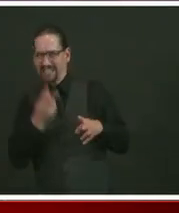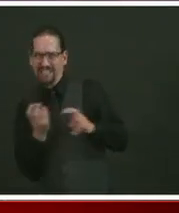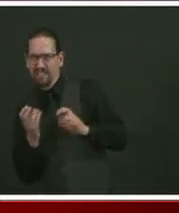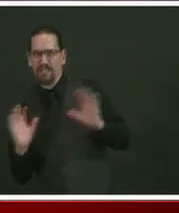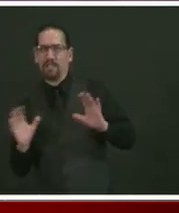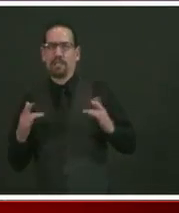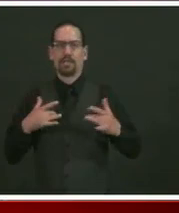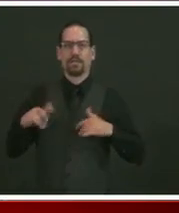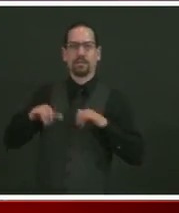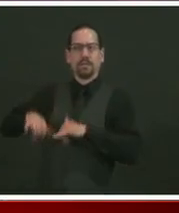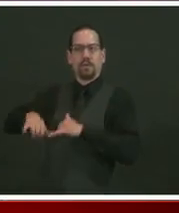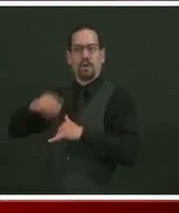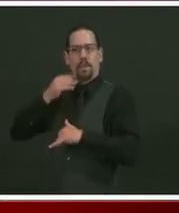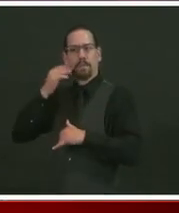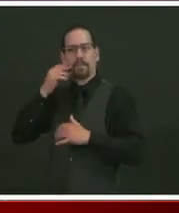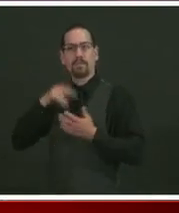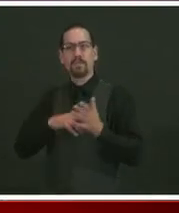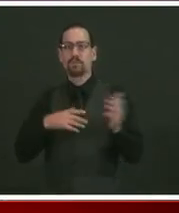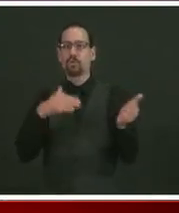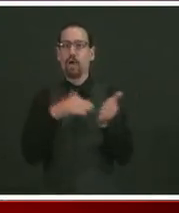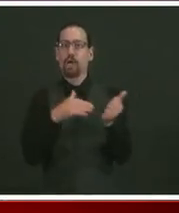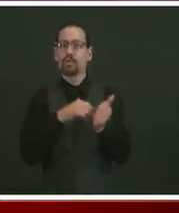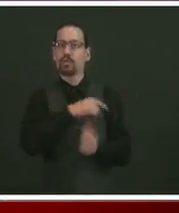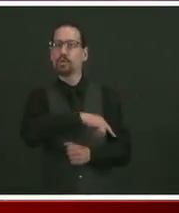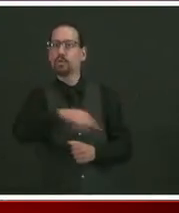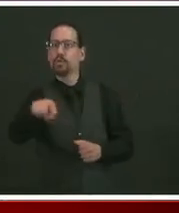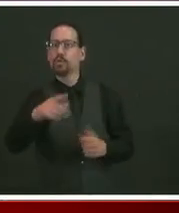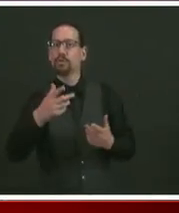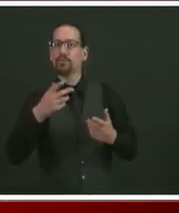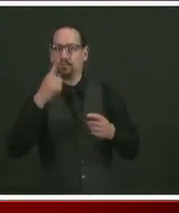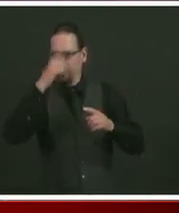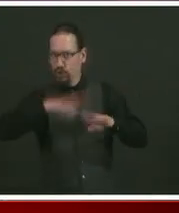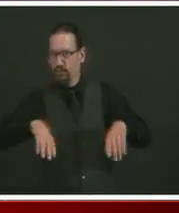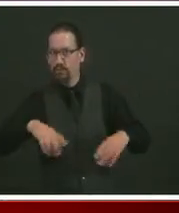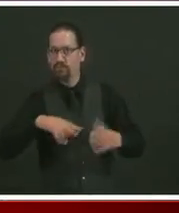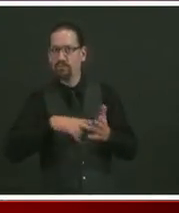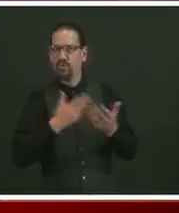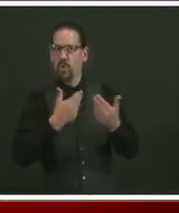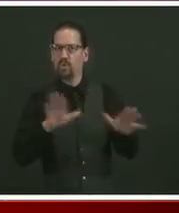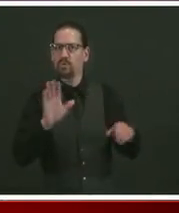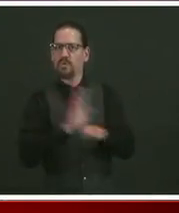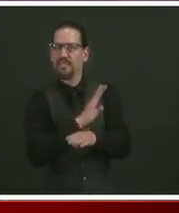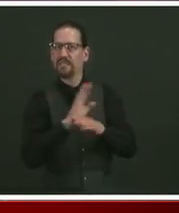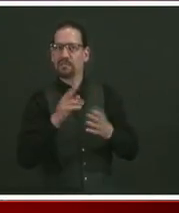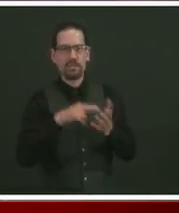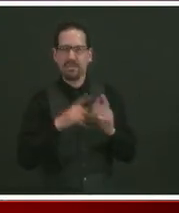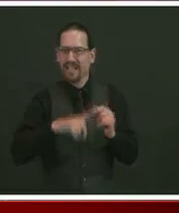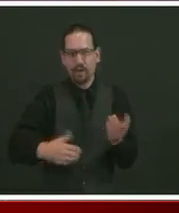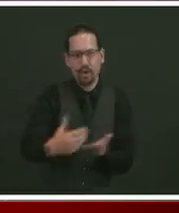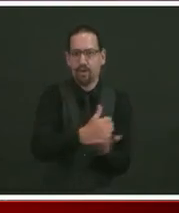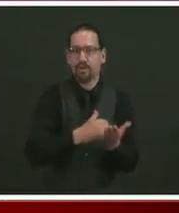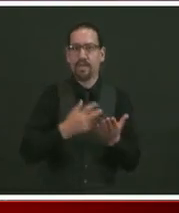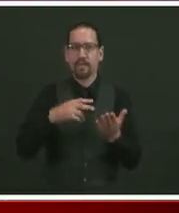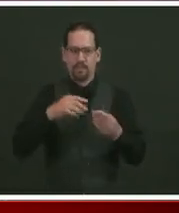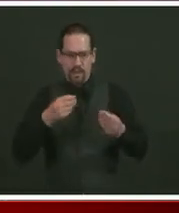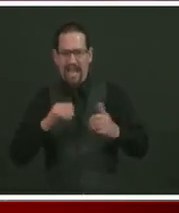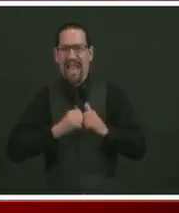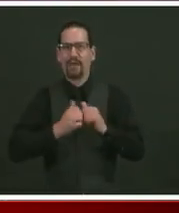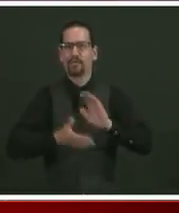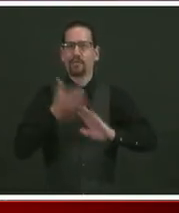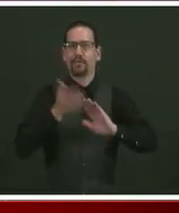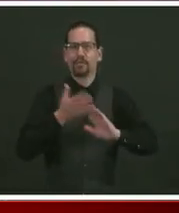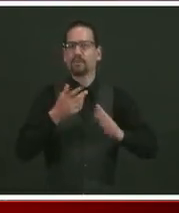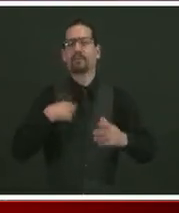our pediatricians are hurting, and we need to be there for them. They deserve it, but frankly, it's good for Rhode Island. We need a strong